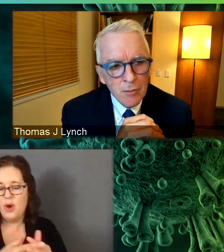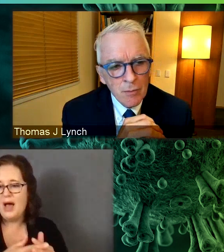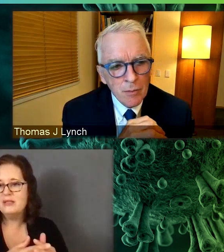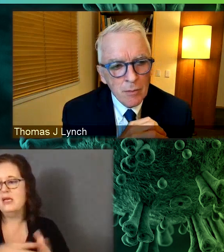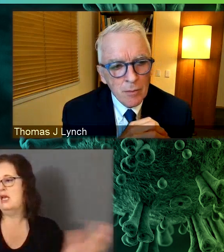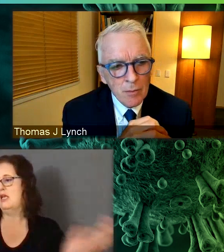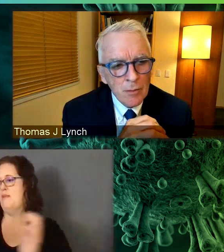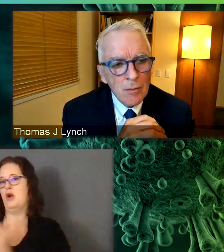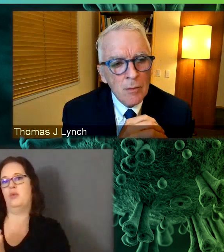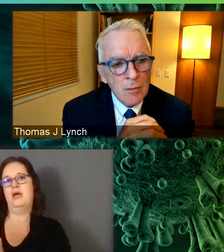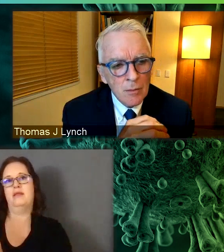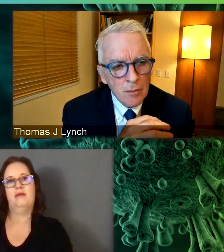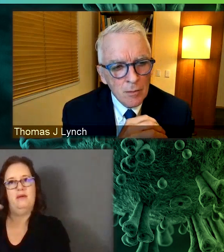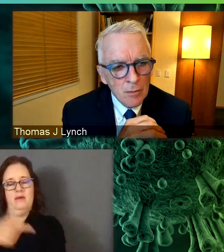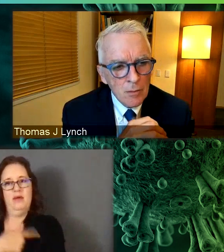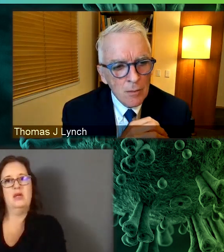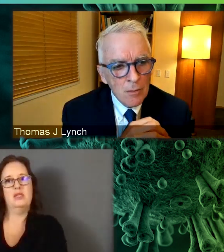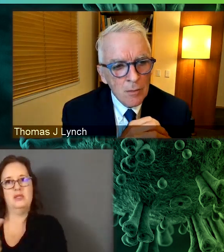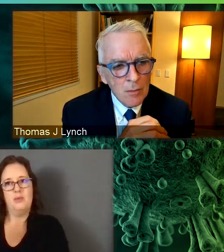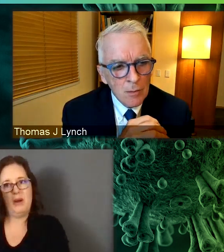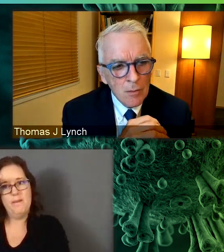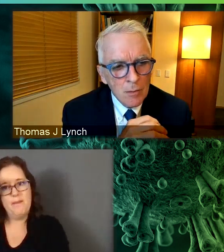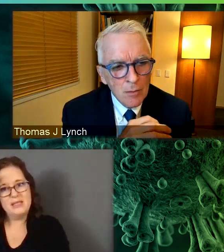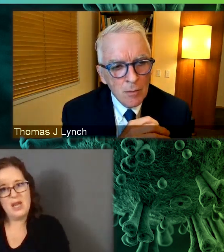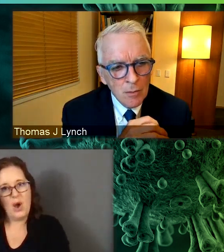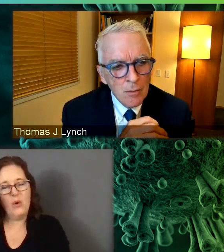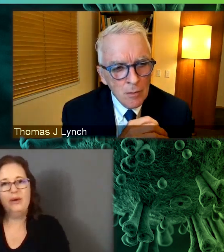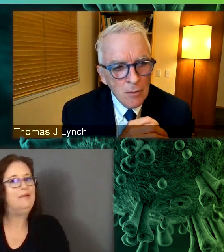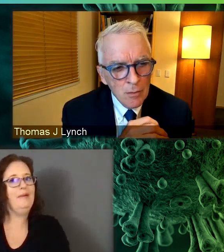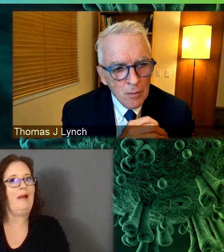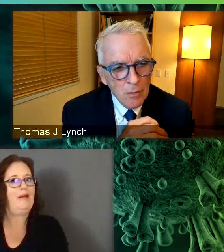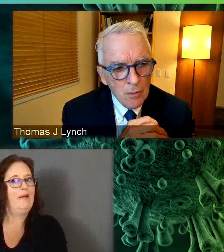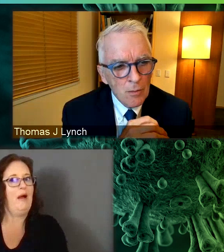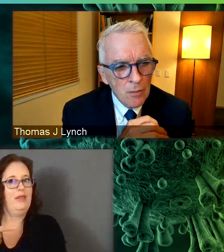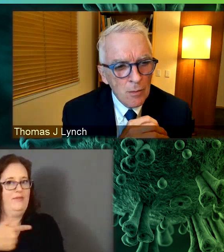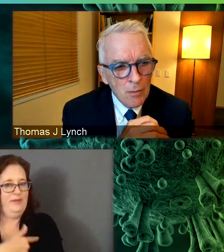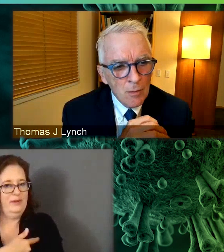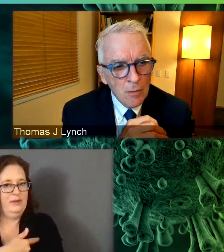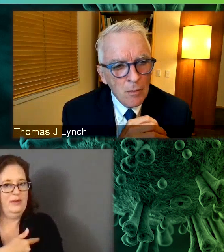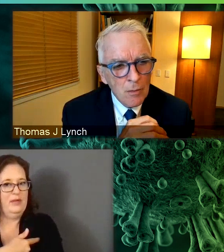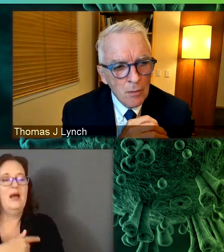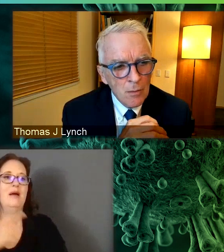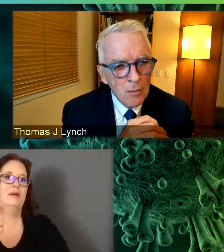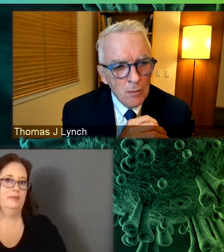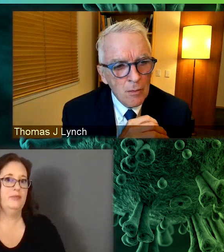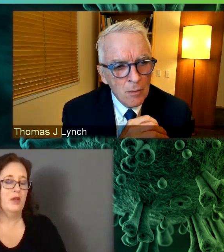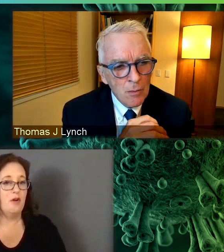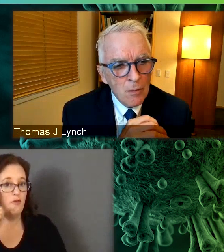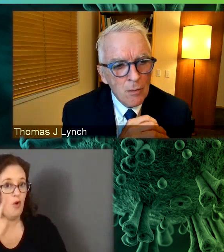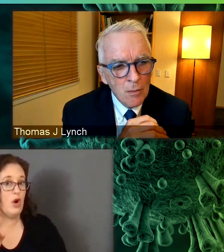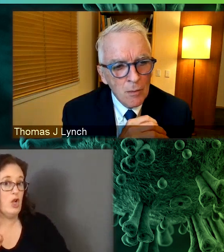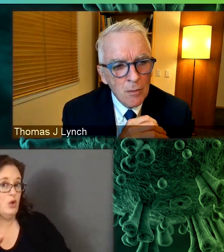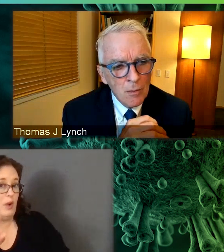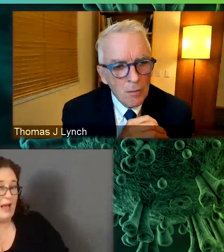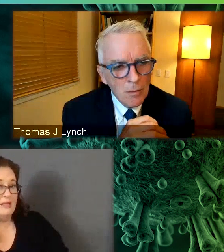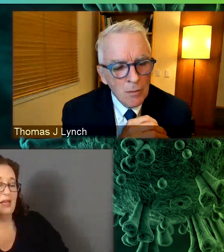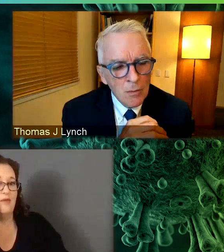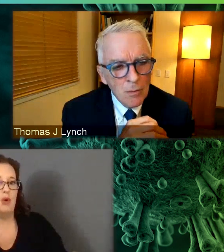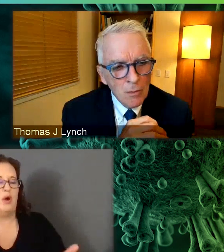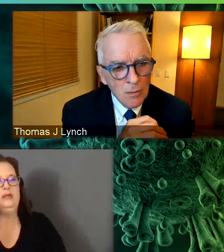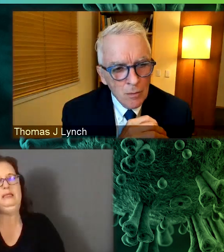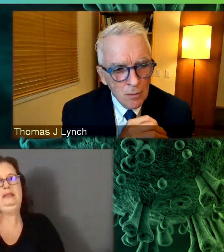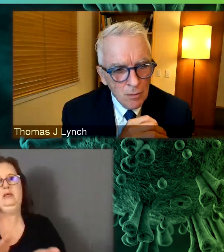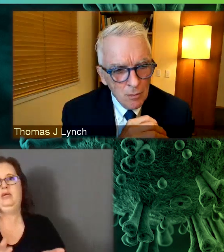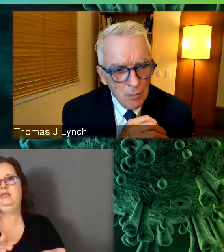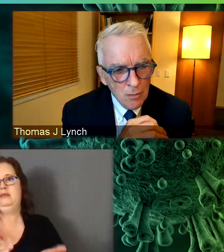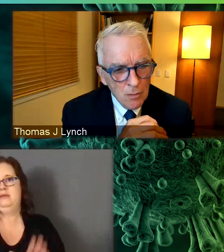hasn't been vaccinated, it's probably going to be better for the, if, for the U S if we want to increase the, decrease deaths here to give a booster